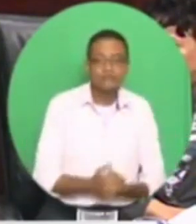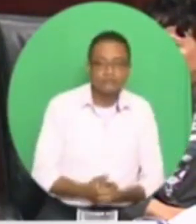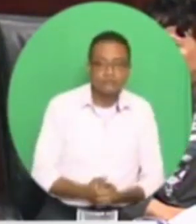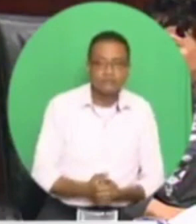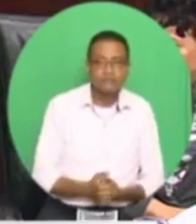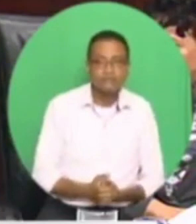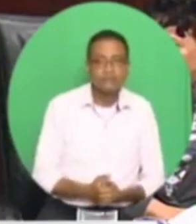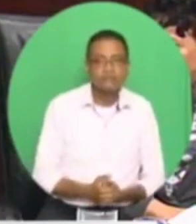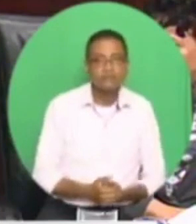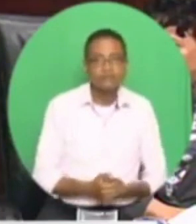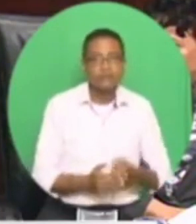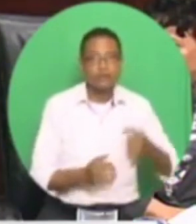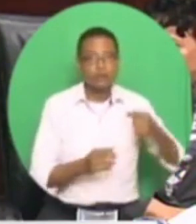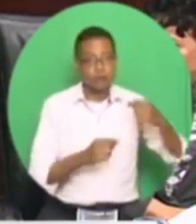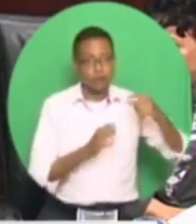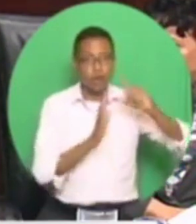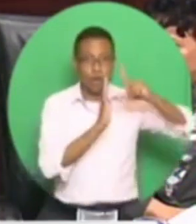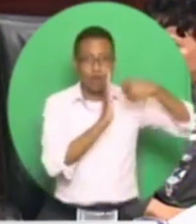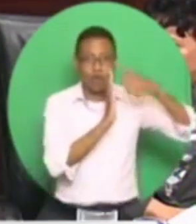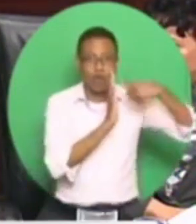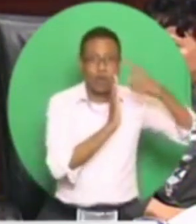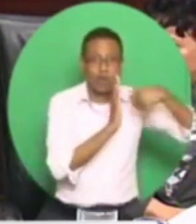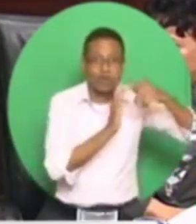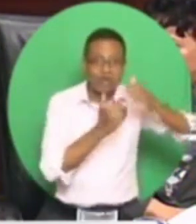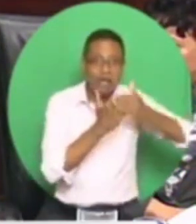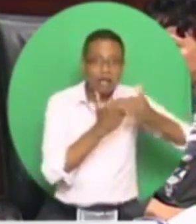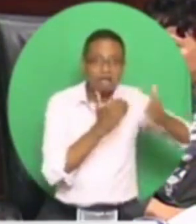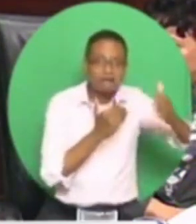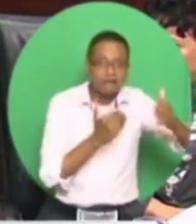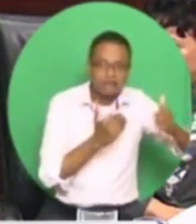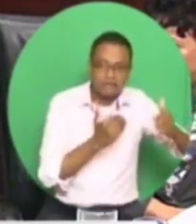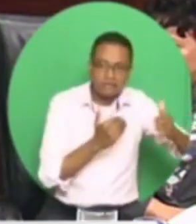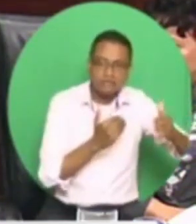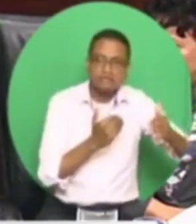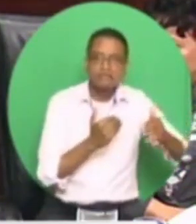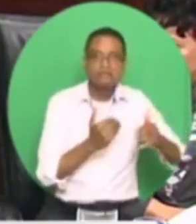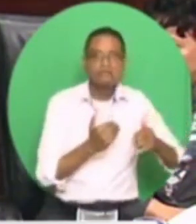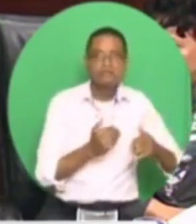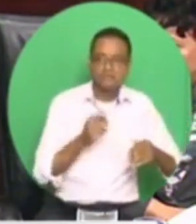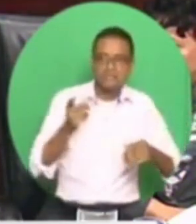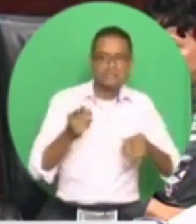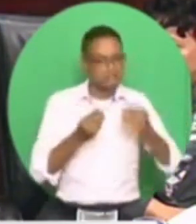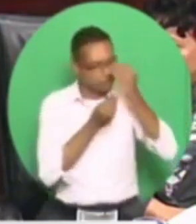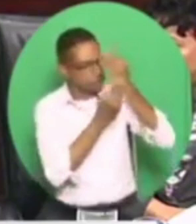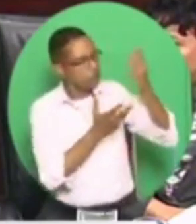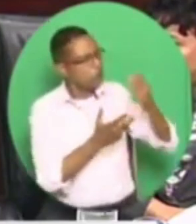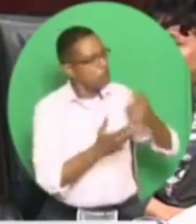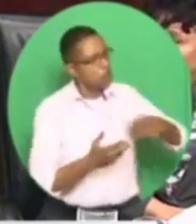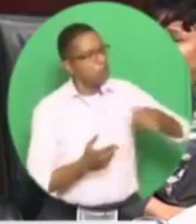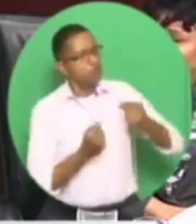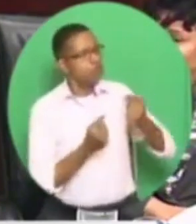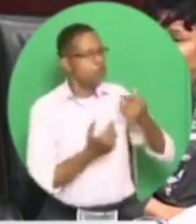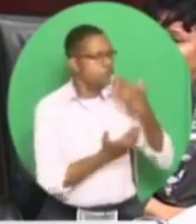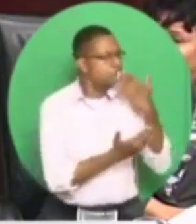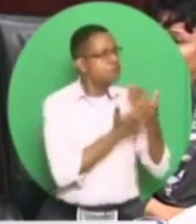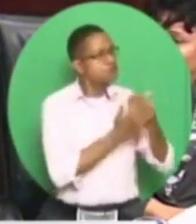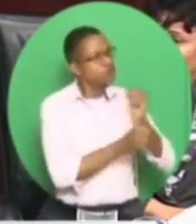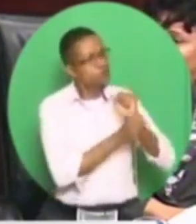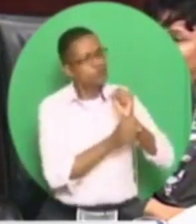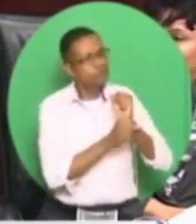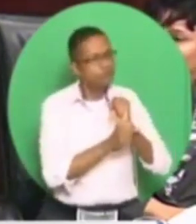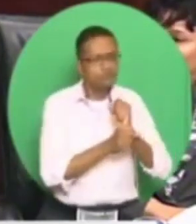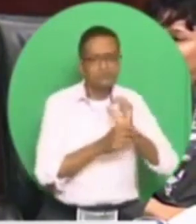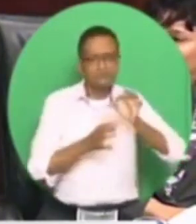after, hours after, I believe, telling us about the great work that you are doing to alleviate flooding, he was